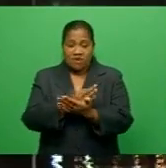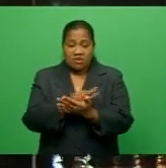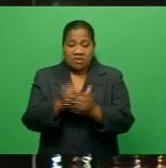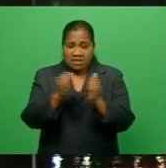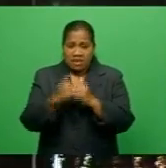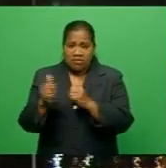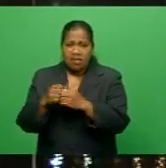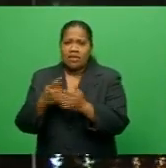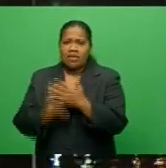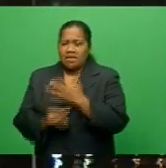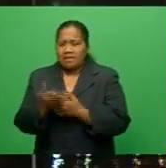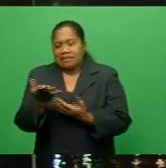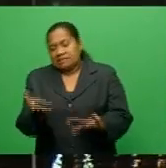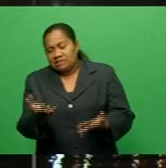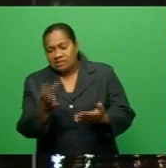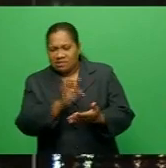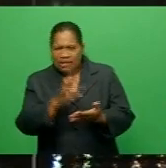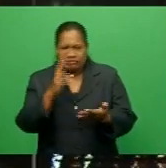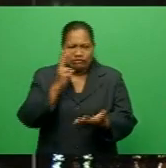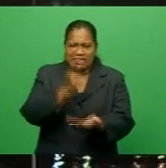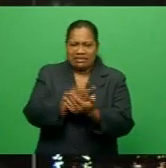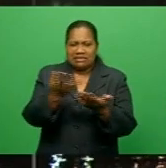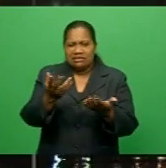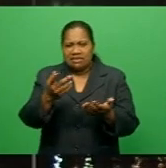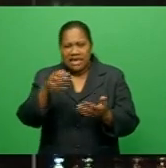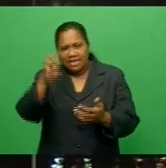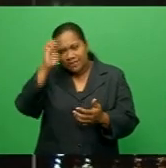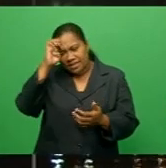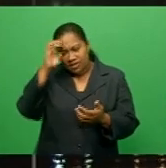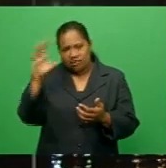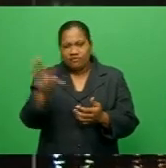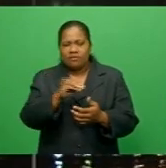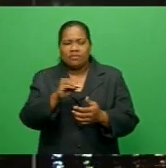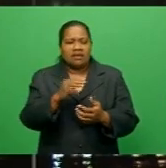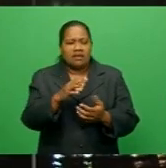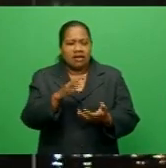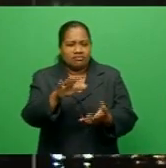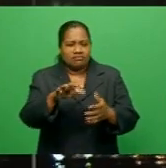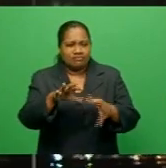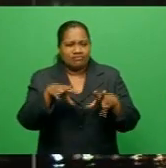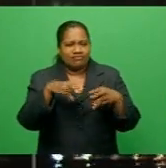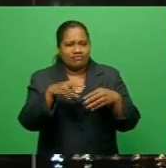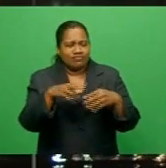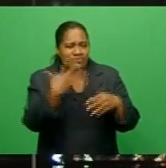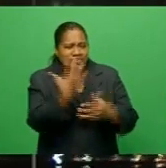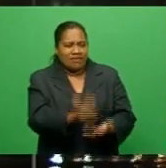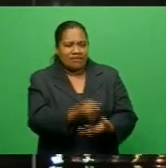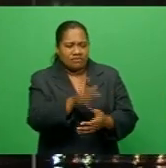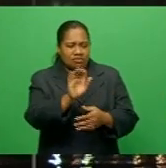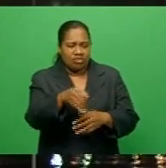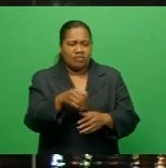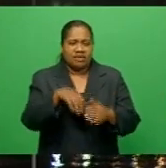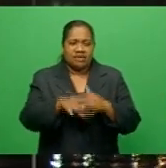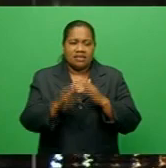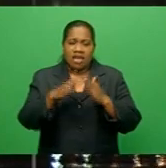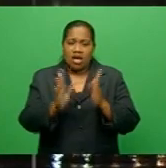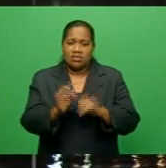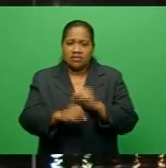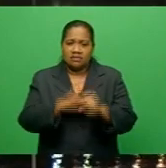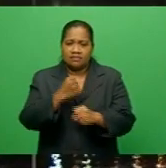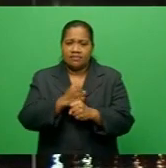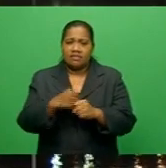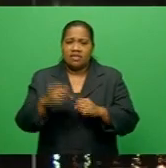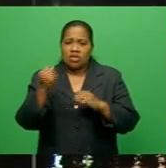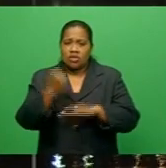expectations of securing a home from the housing ministry. Permanent Secretary Sanjeeva Pereira says applicants fail to understand the